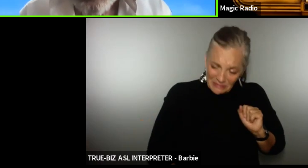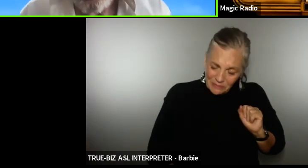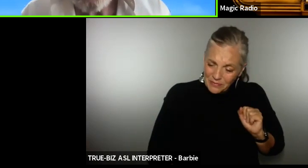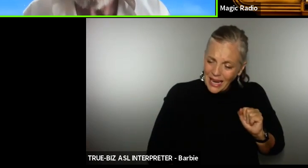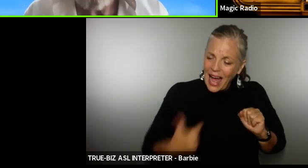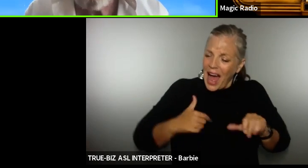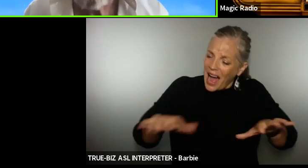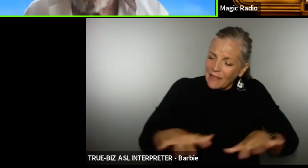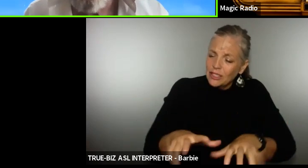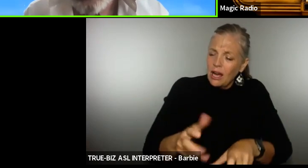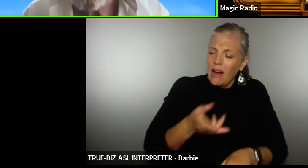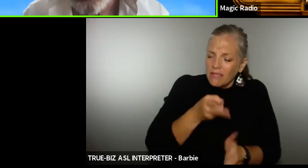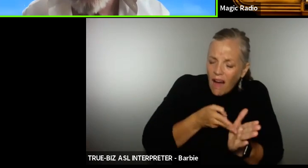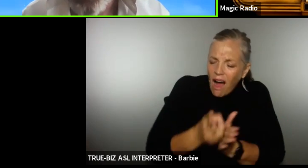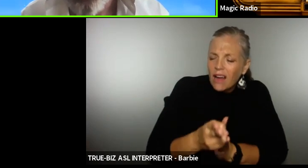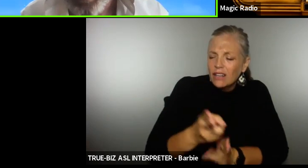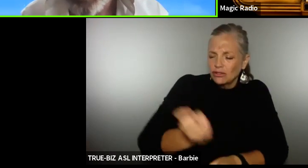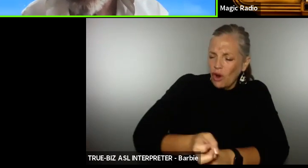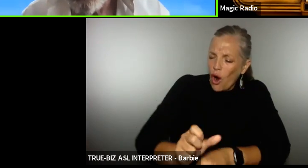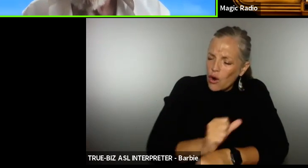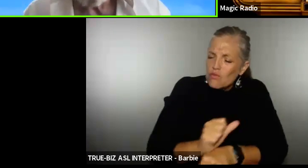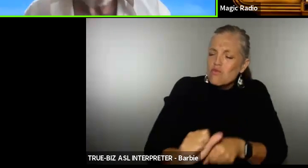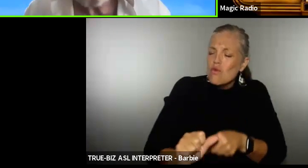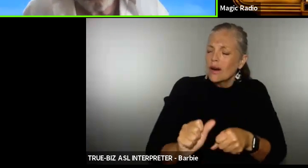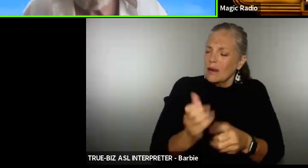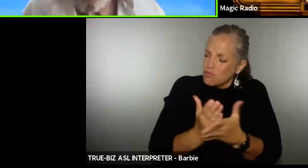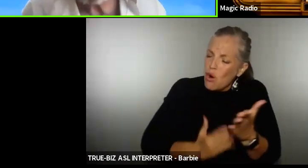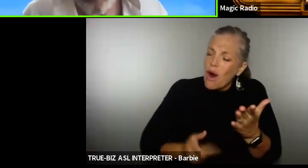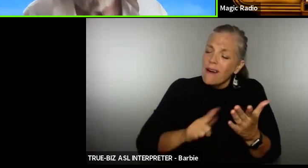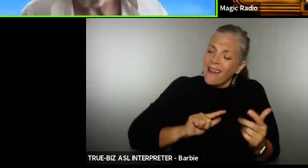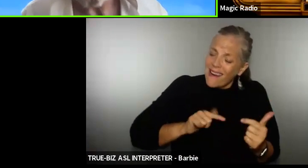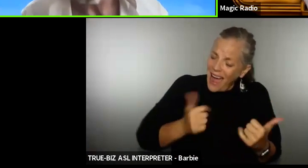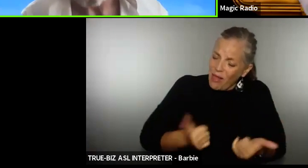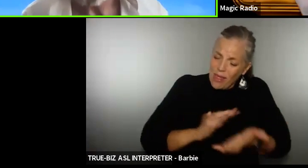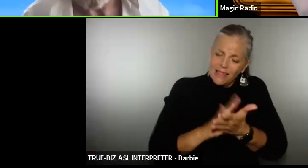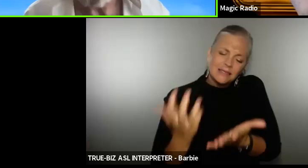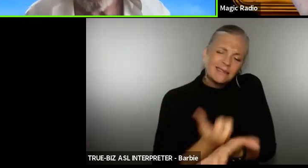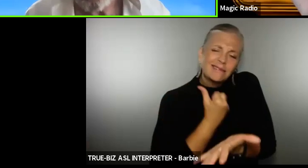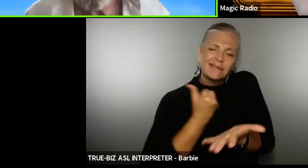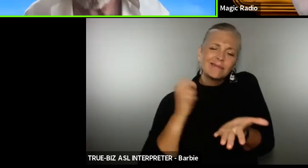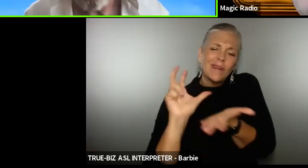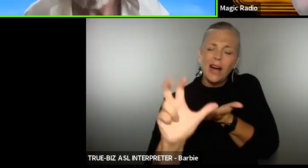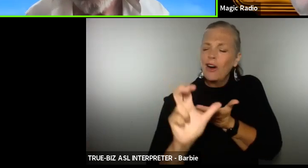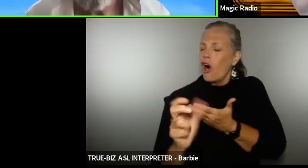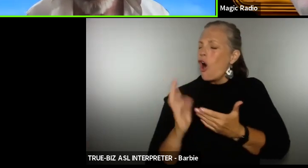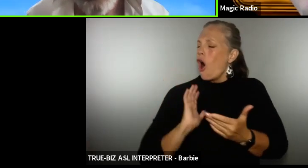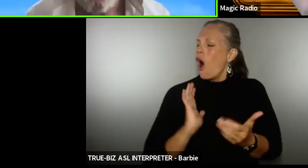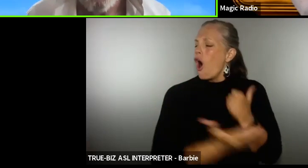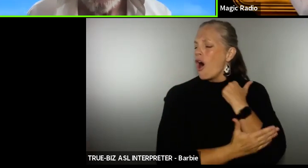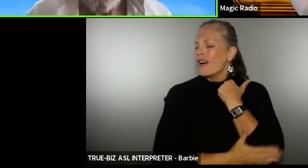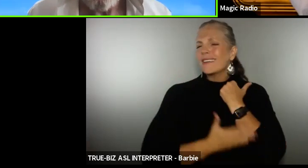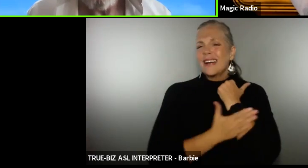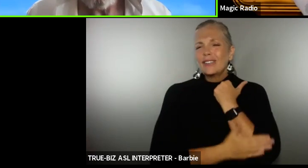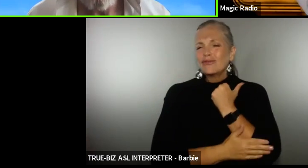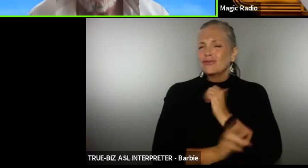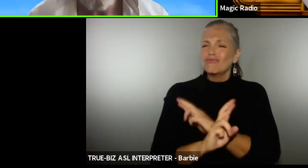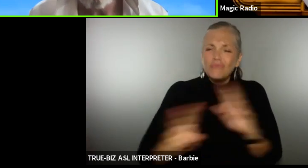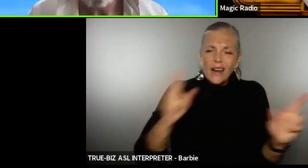bit let's be the privileged ones for a while our country is ripe for investment and America always was